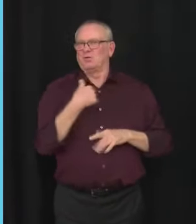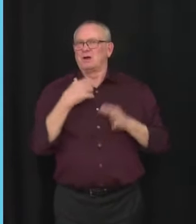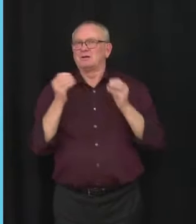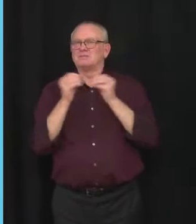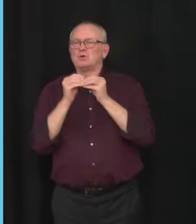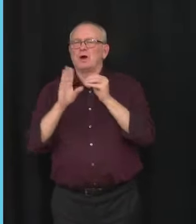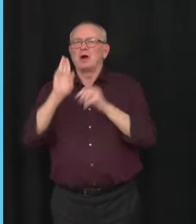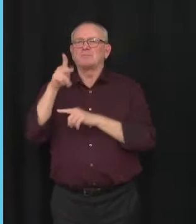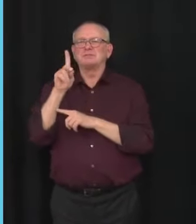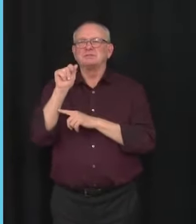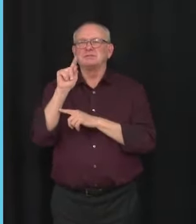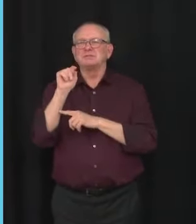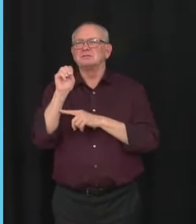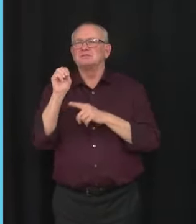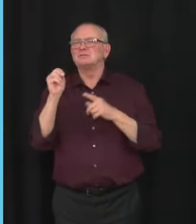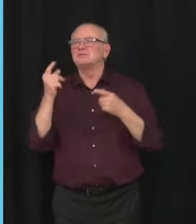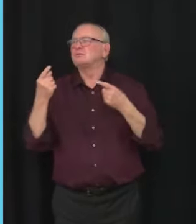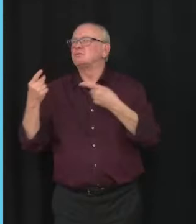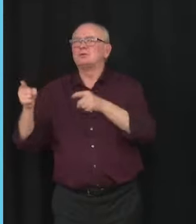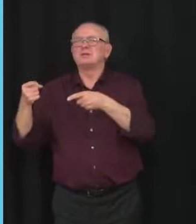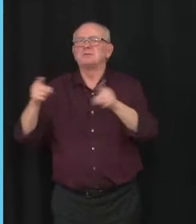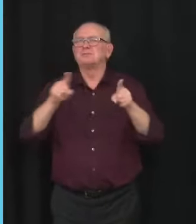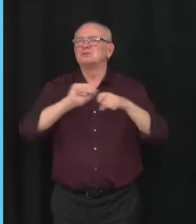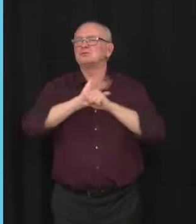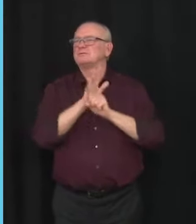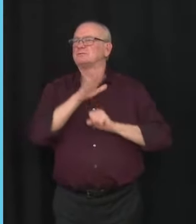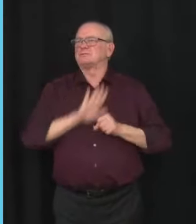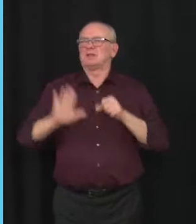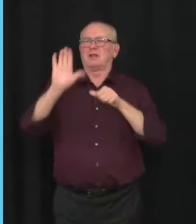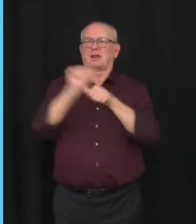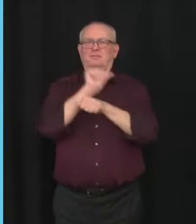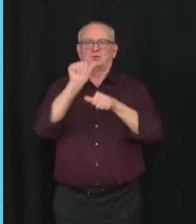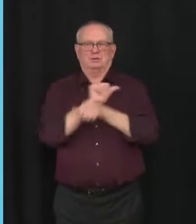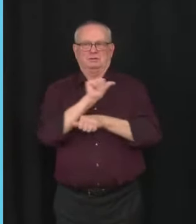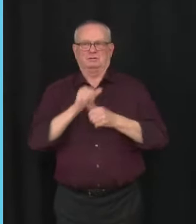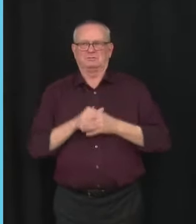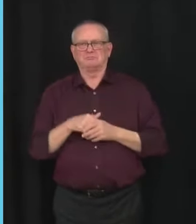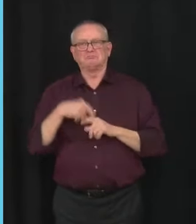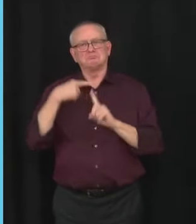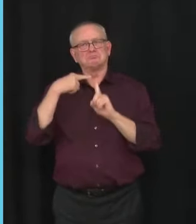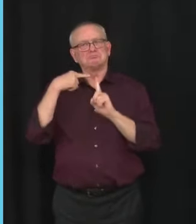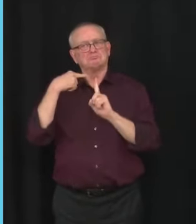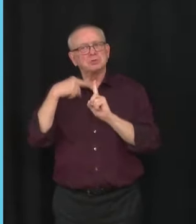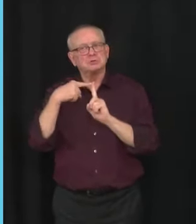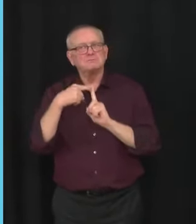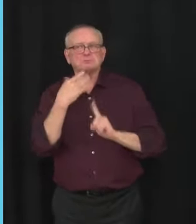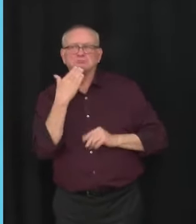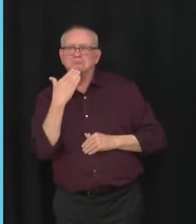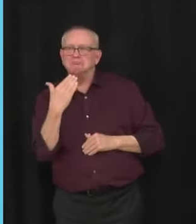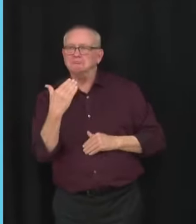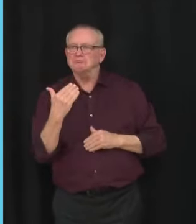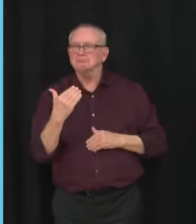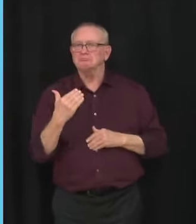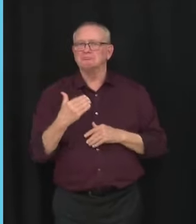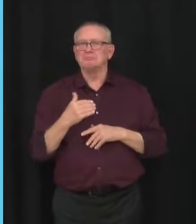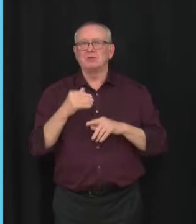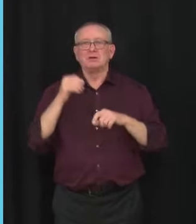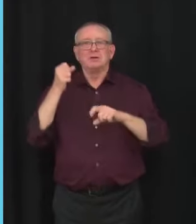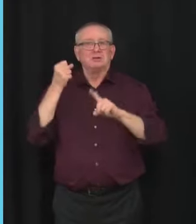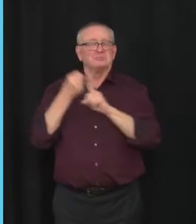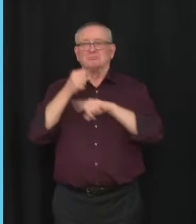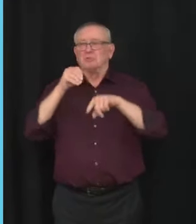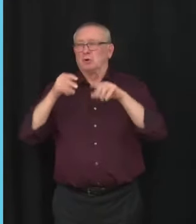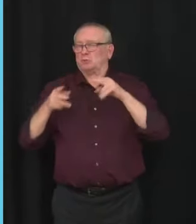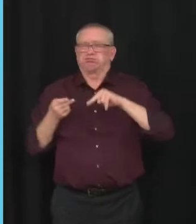current COVID-19 situation in the province. It's been just over two months since we implemented targeted public health